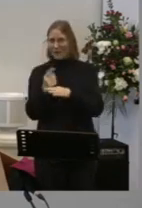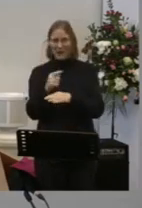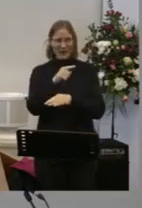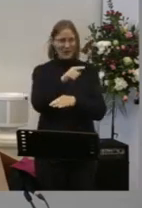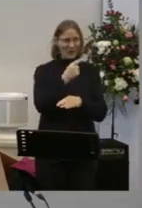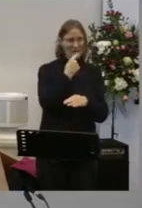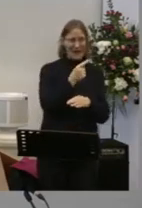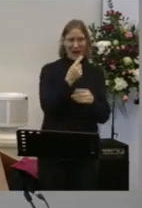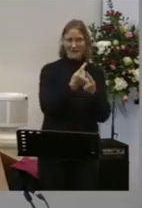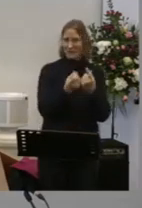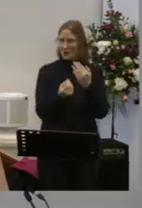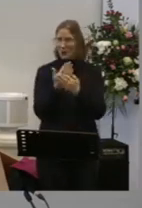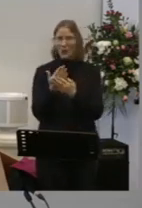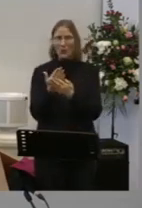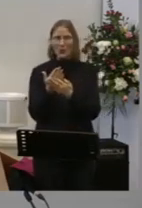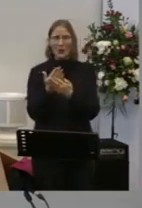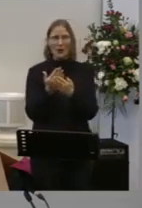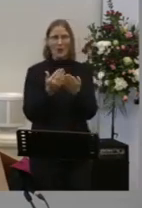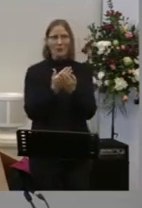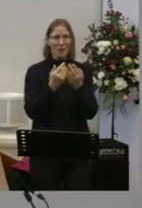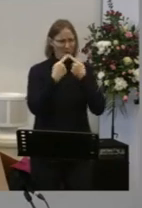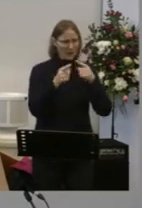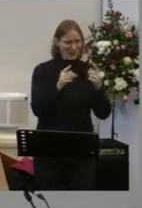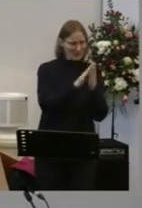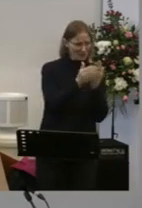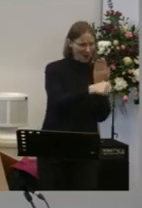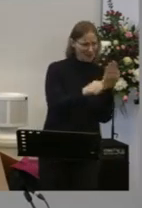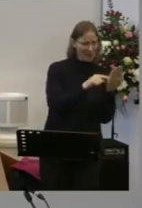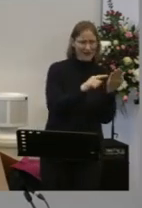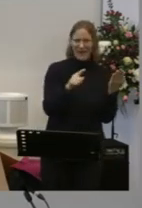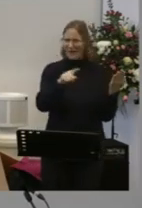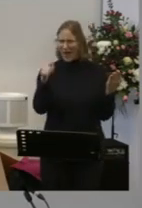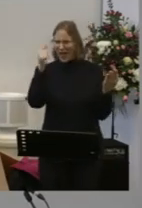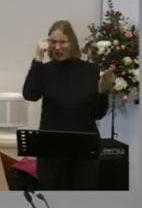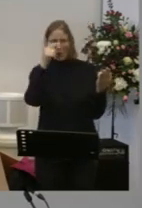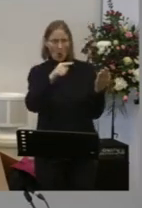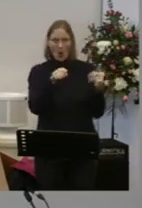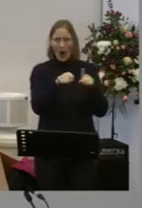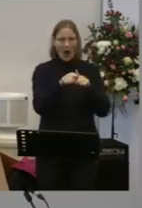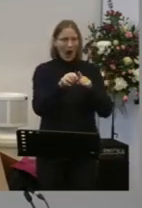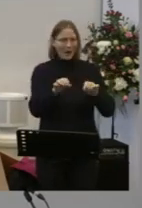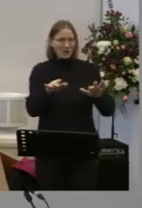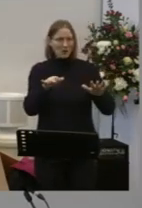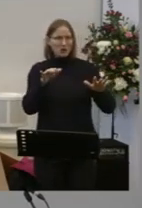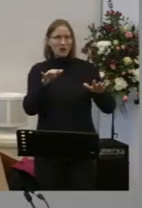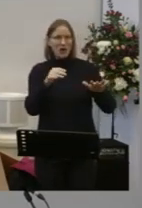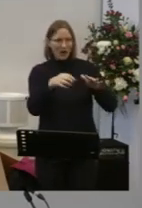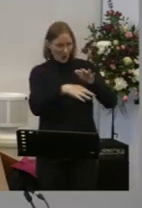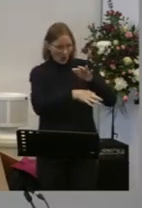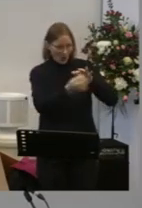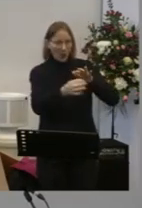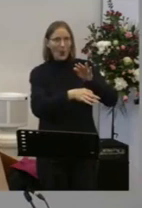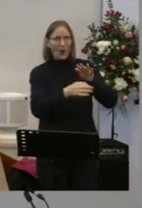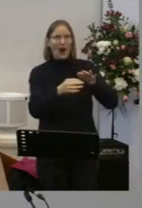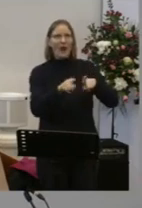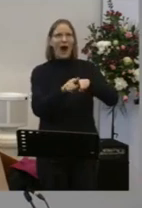They thought you were a magician In your long black robe Hiding so much in your ample sleeves Always pulling something fresh